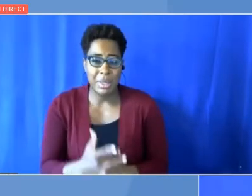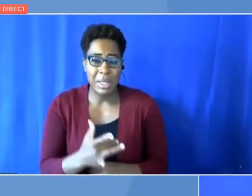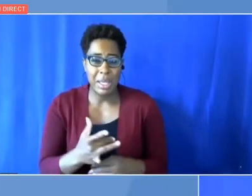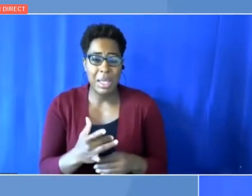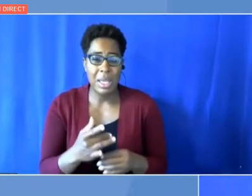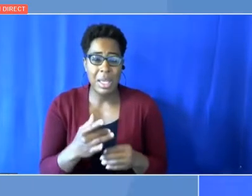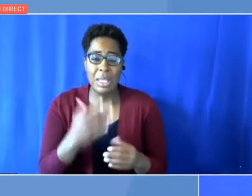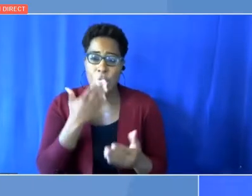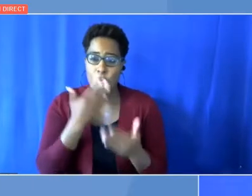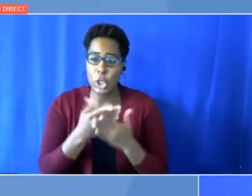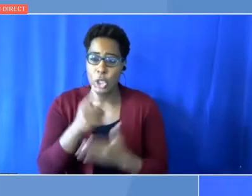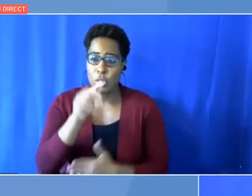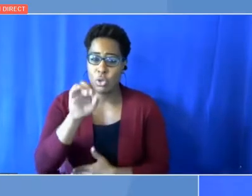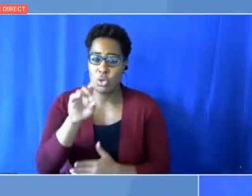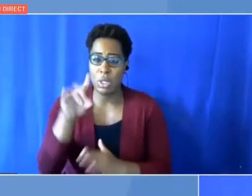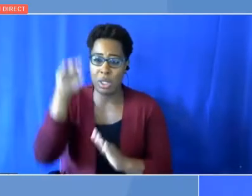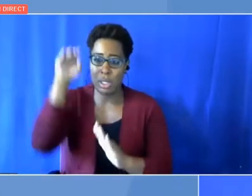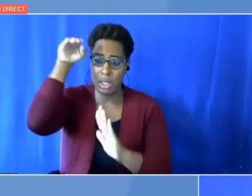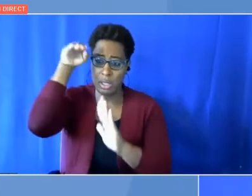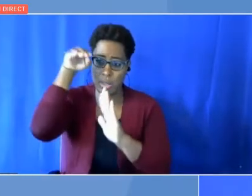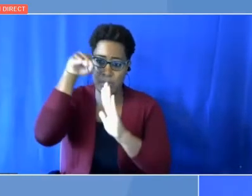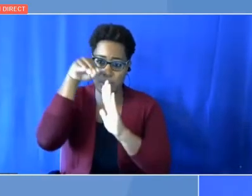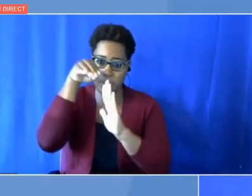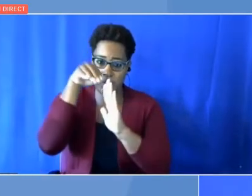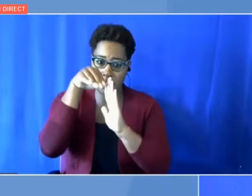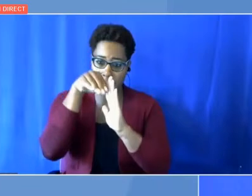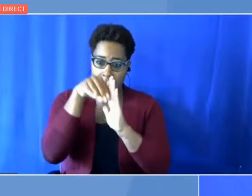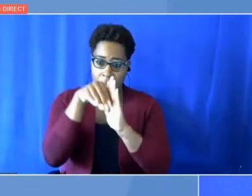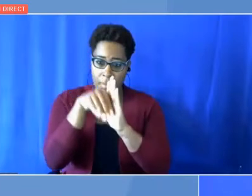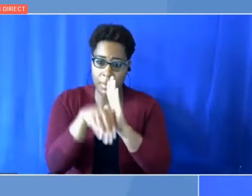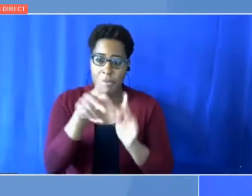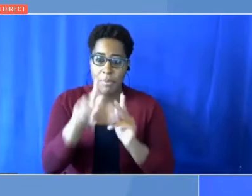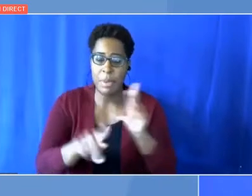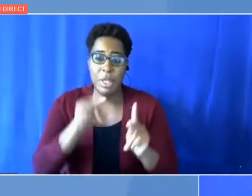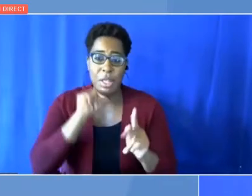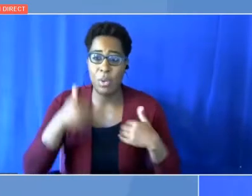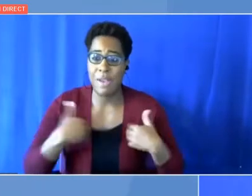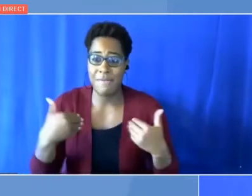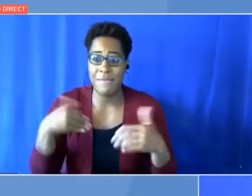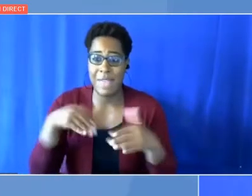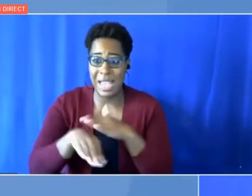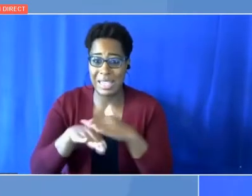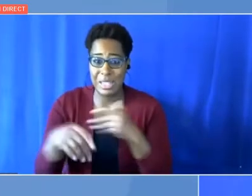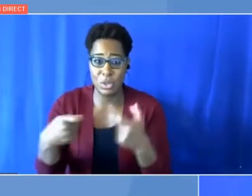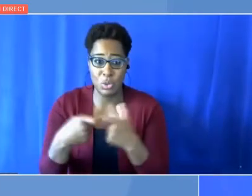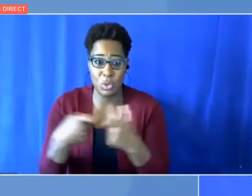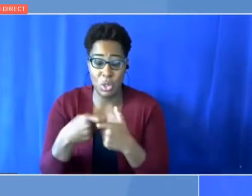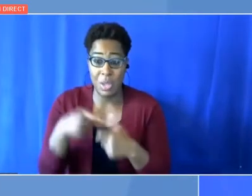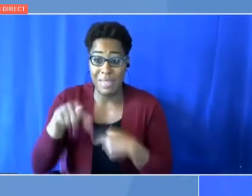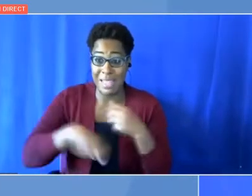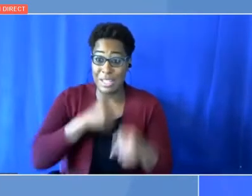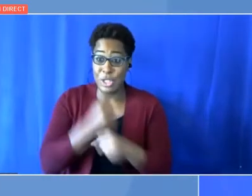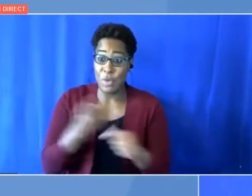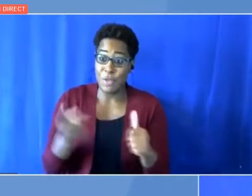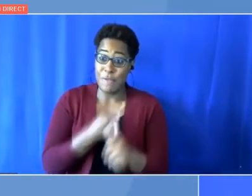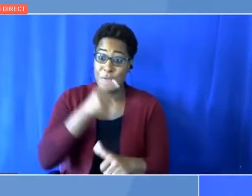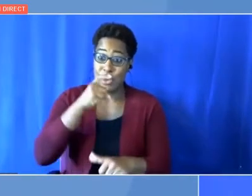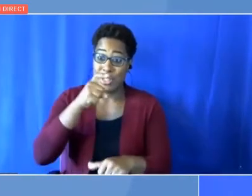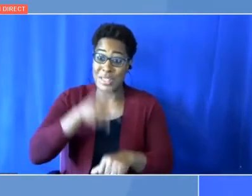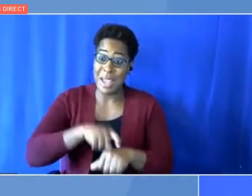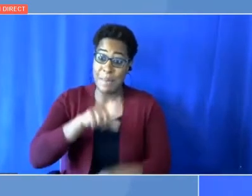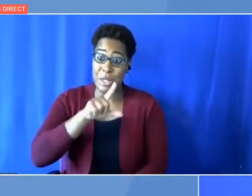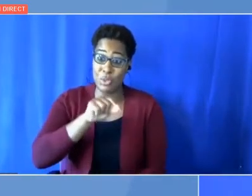to electricity was declining. And this year, for the first time, 2022, it is set to increase